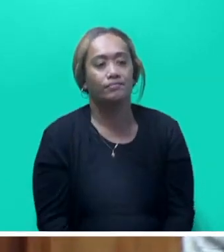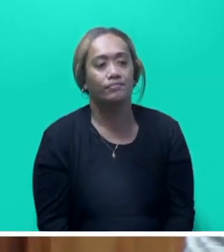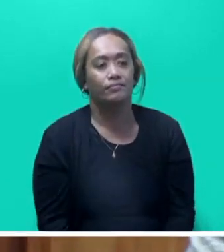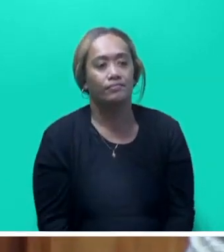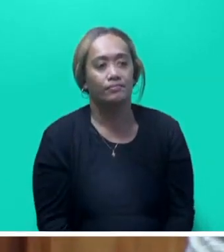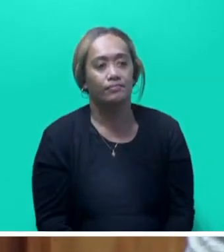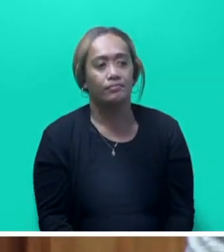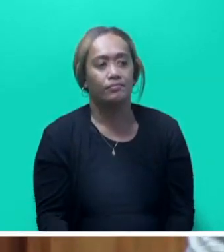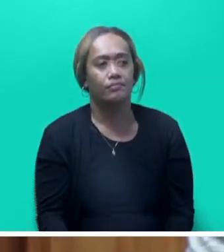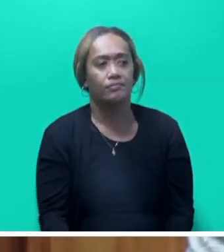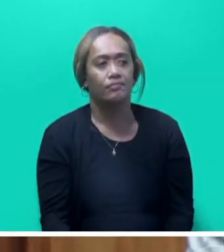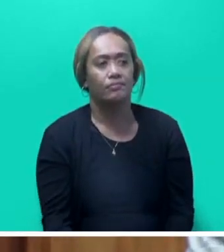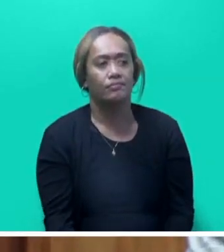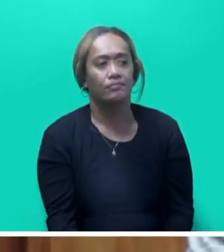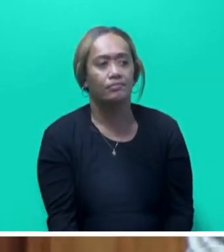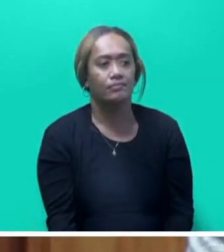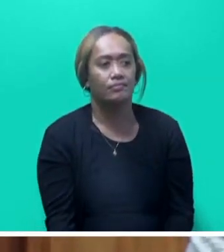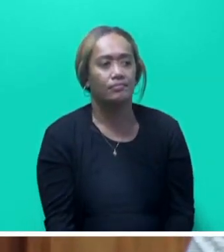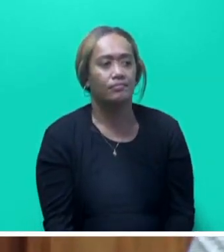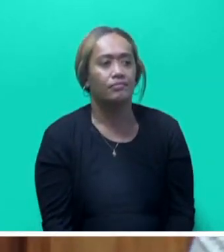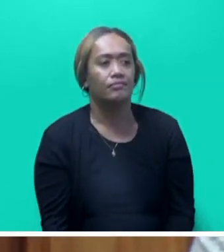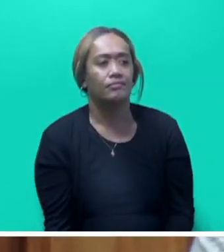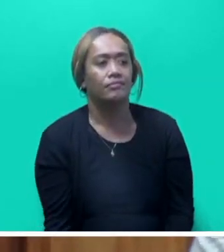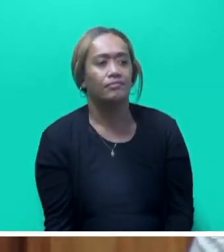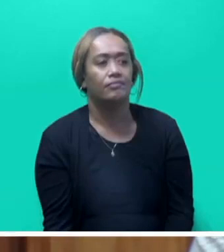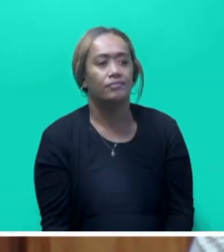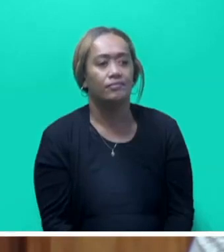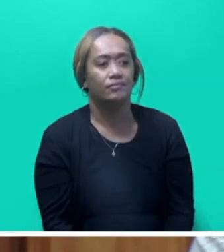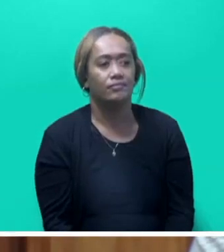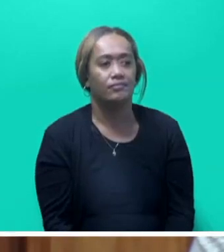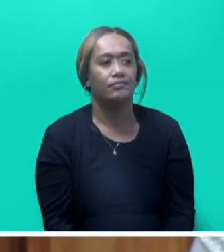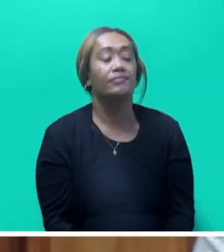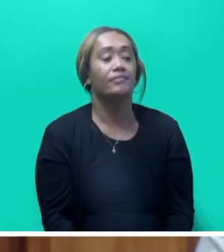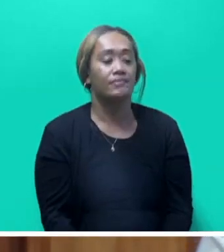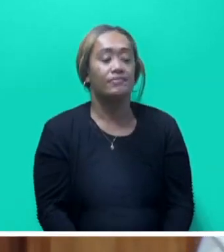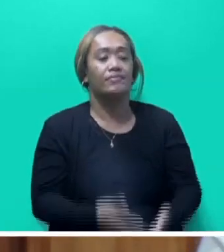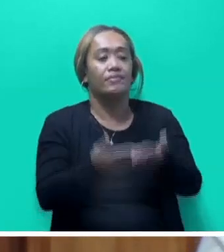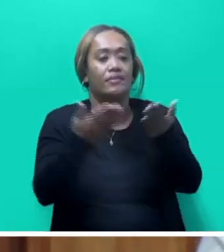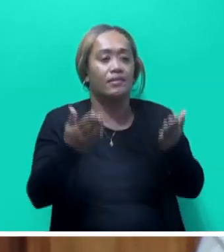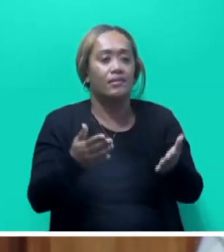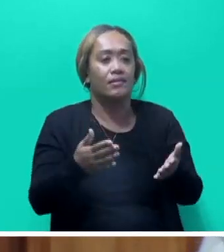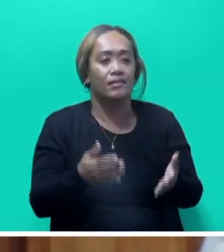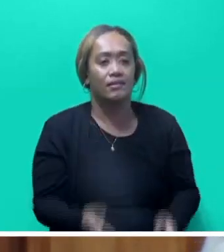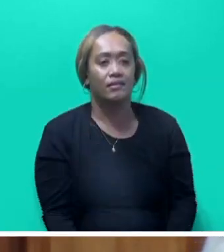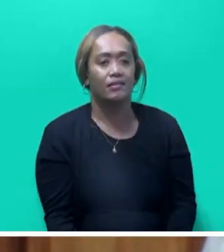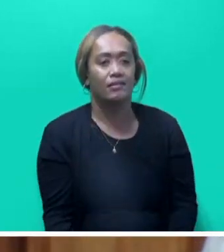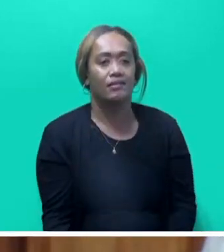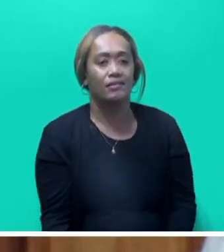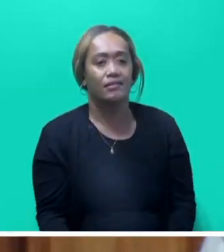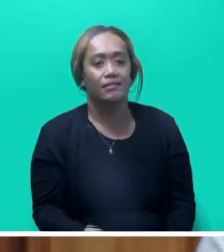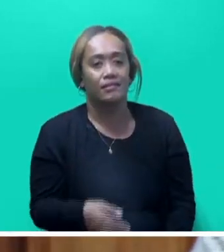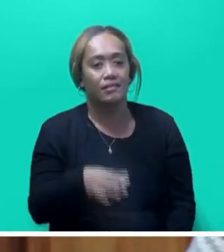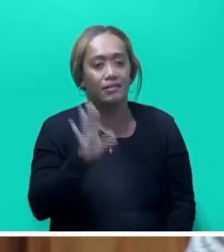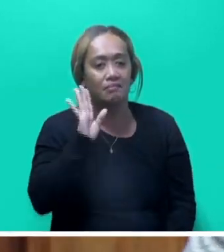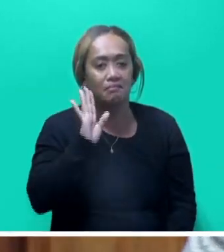This is expected to be completed in July. The upgrade of Undo Point MET station, $150,000 allocated. The contract has been signed,